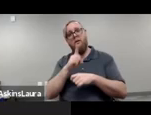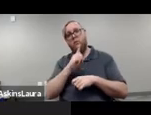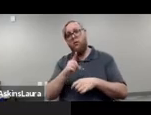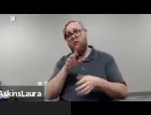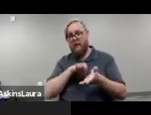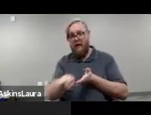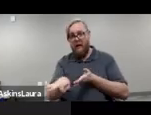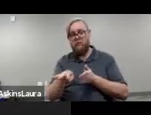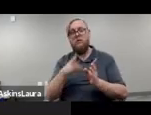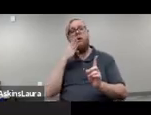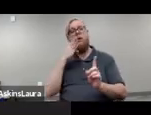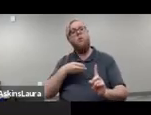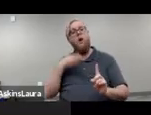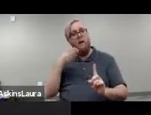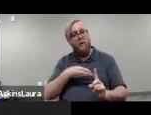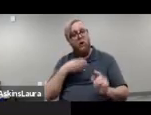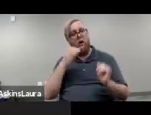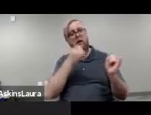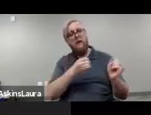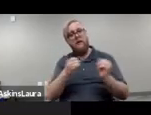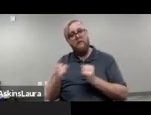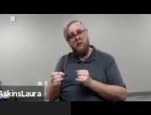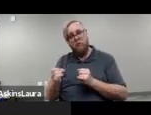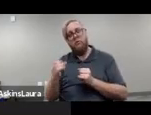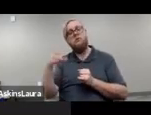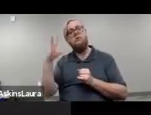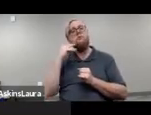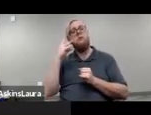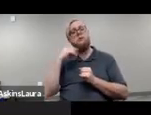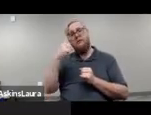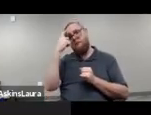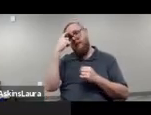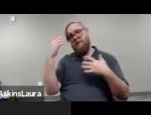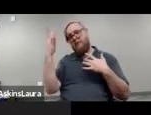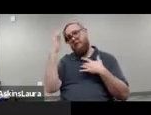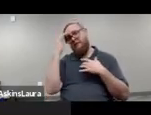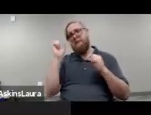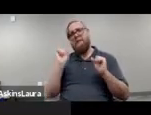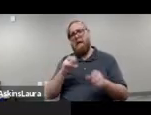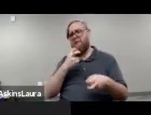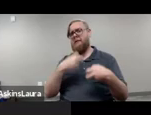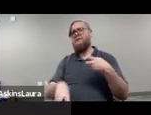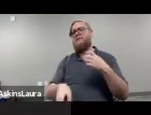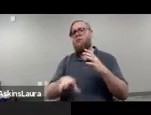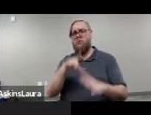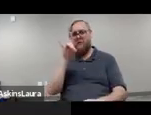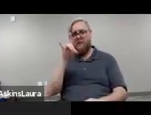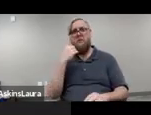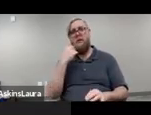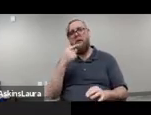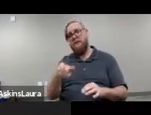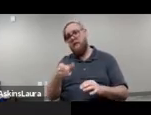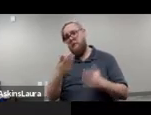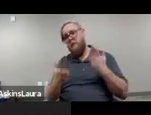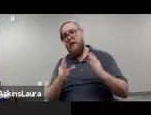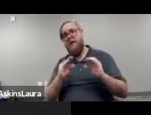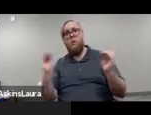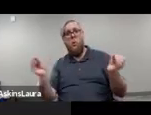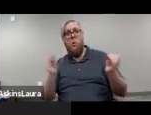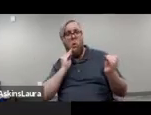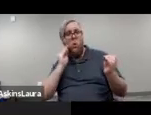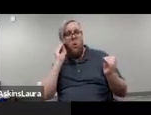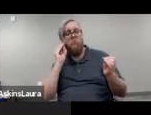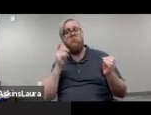primarily, individuals experiencing mental illness can be hard to locate. As I mentioned, they may be homeless,